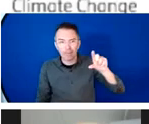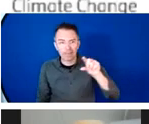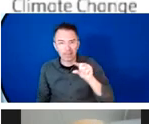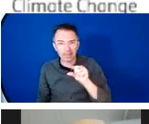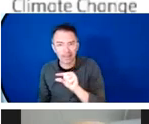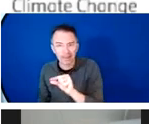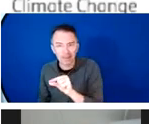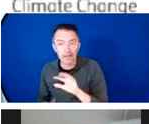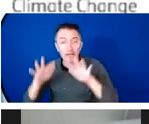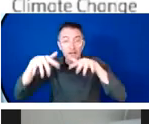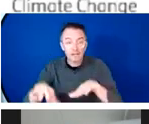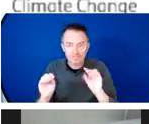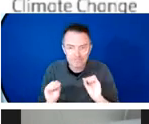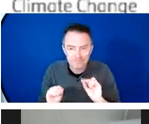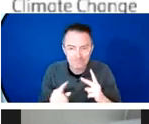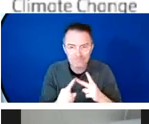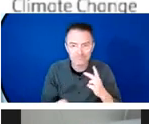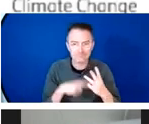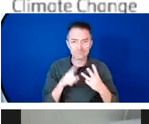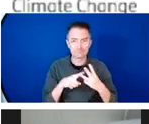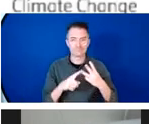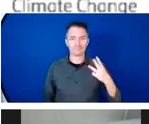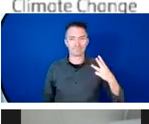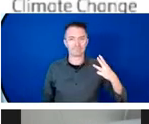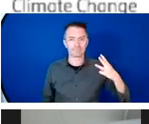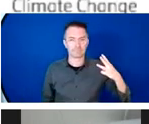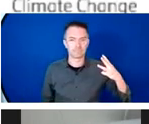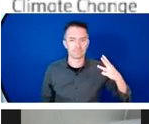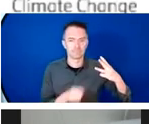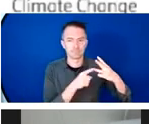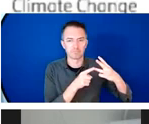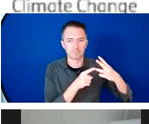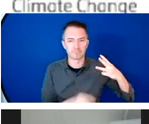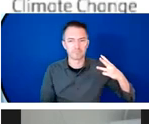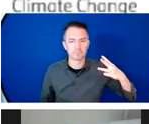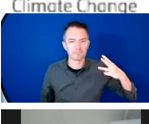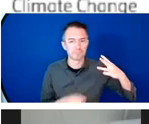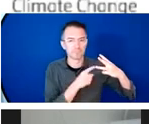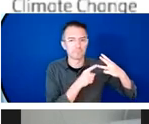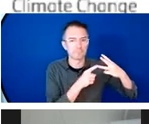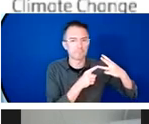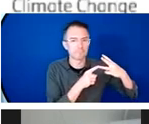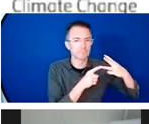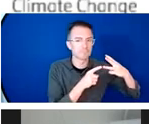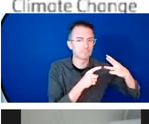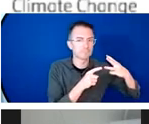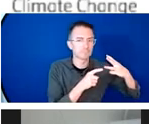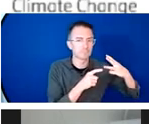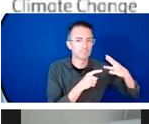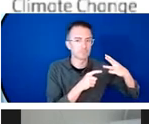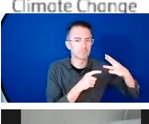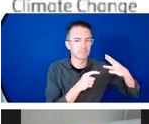households. Climate change affects these ways of making a